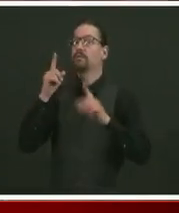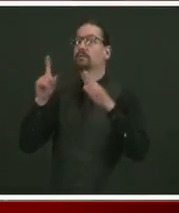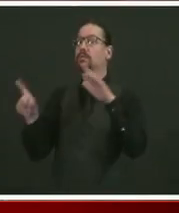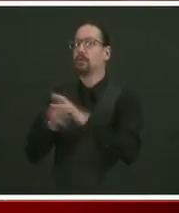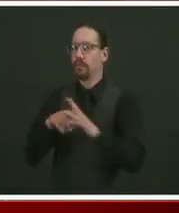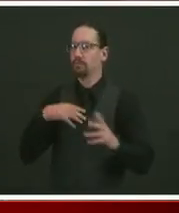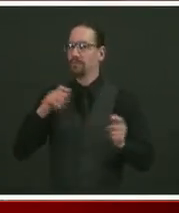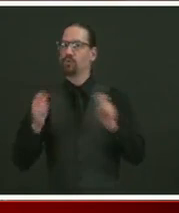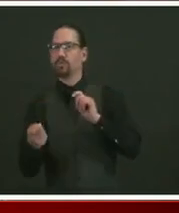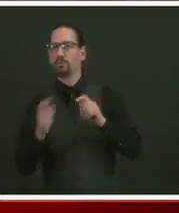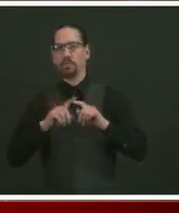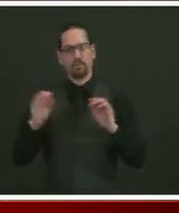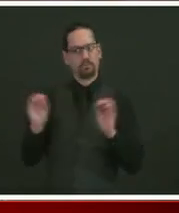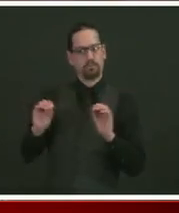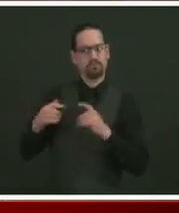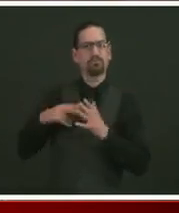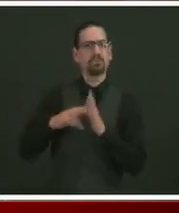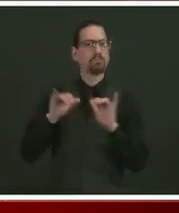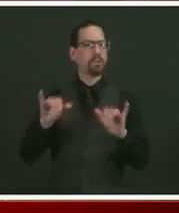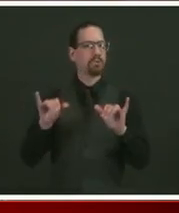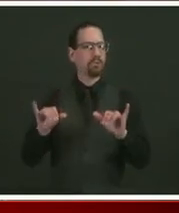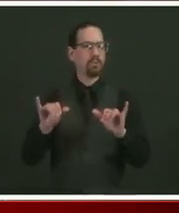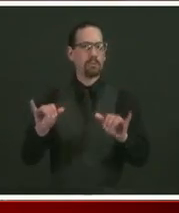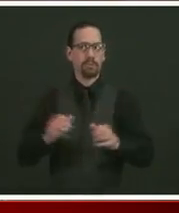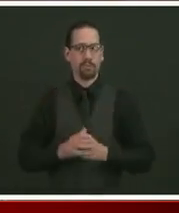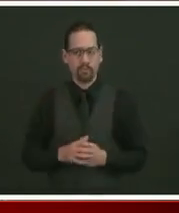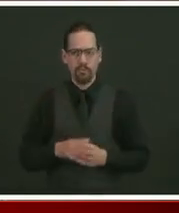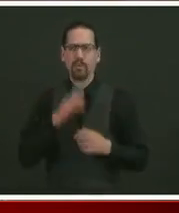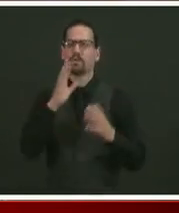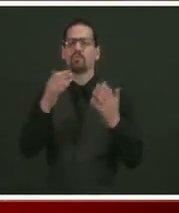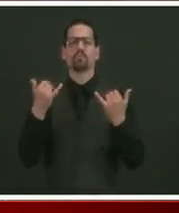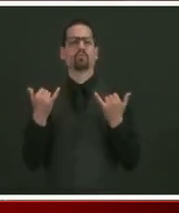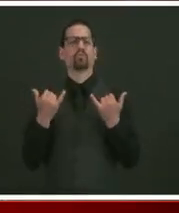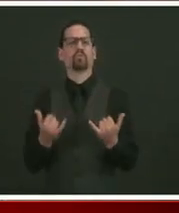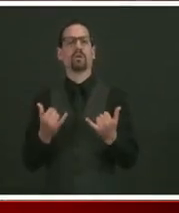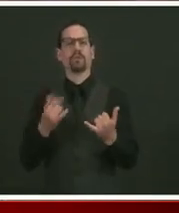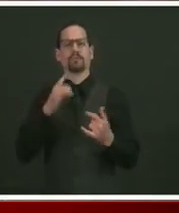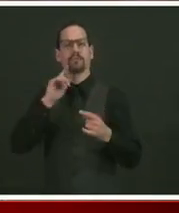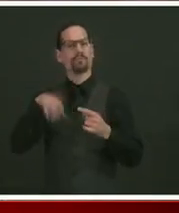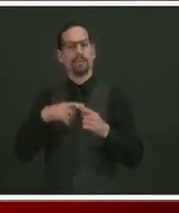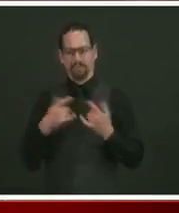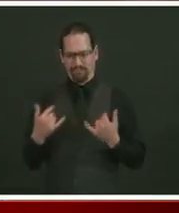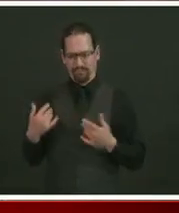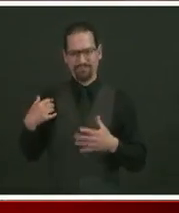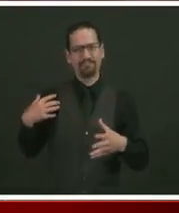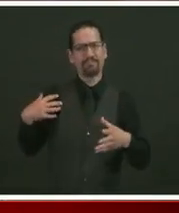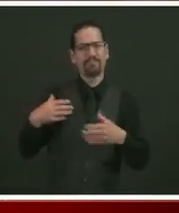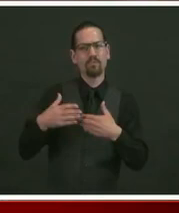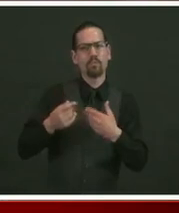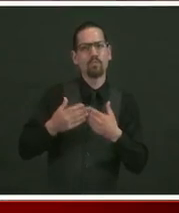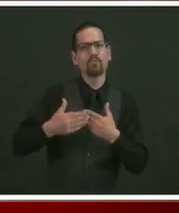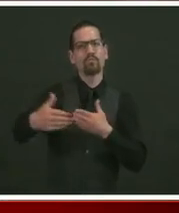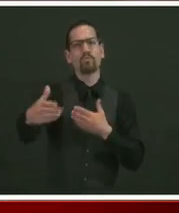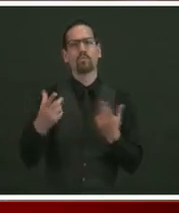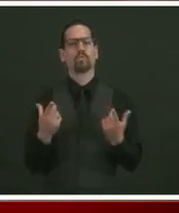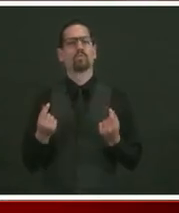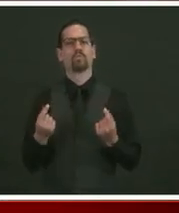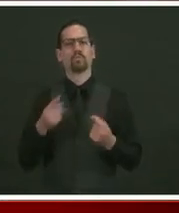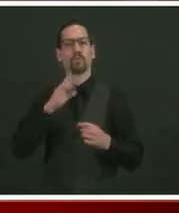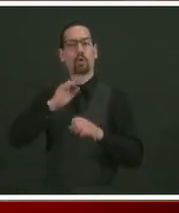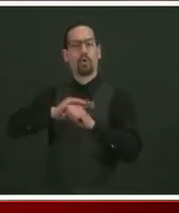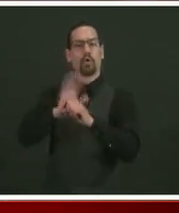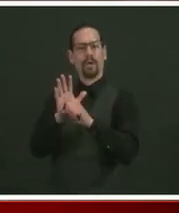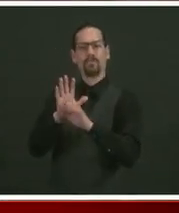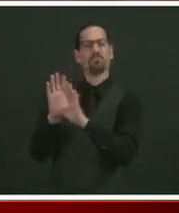devote the majority of the rest of my time with you talking about our health care